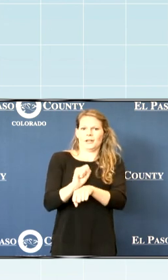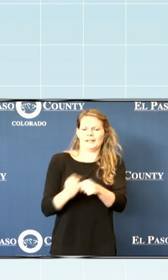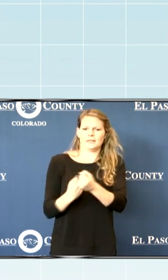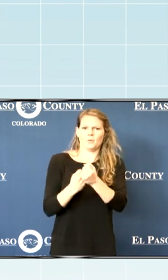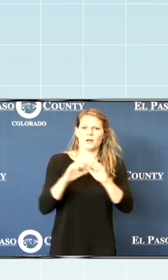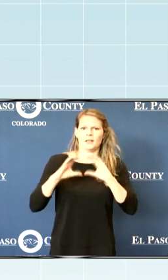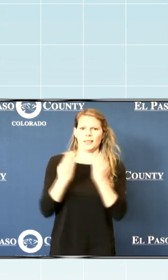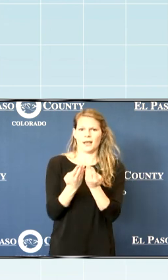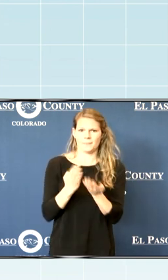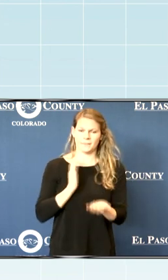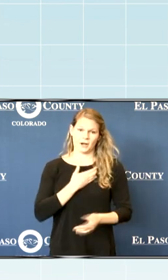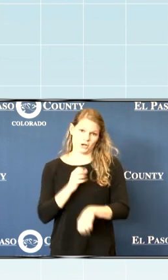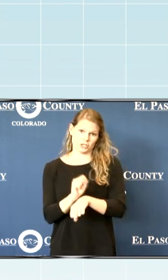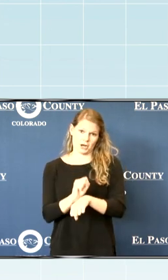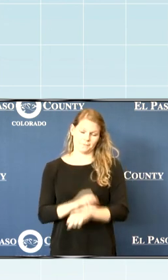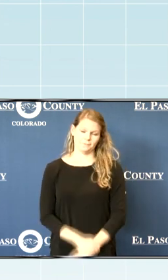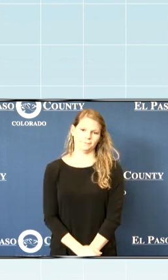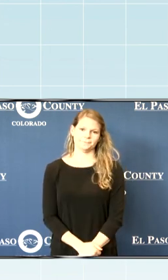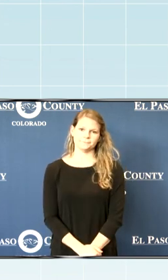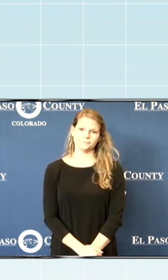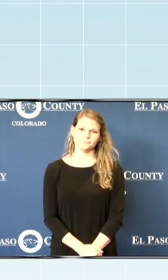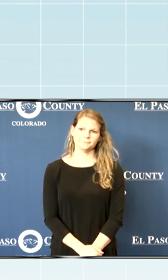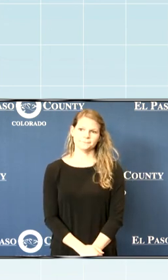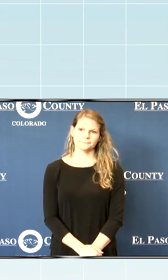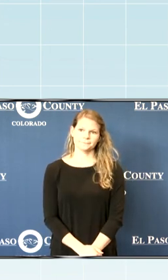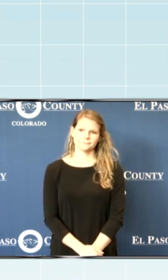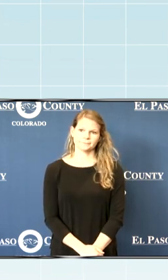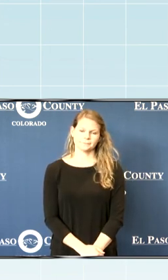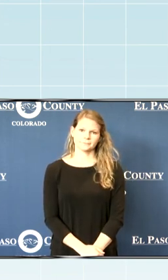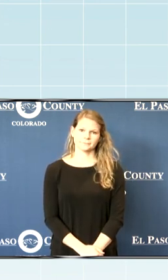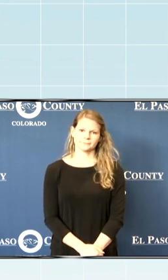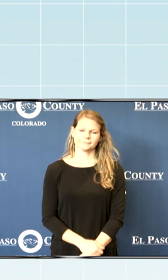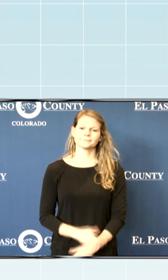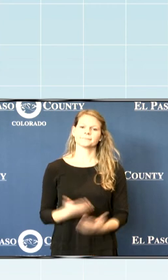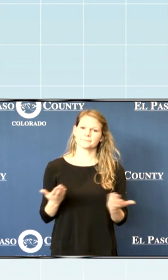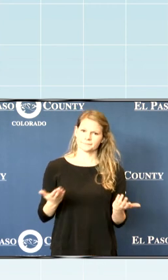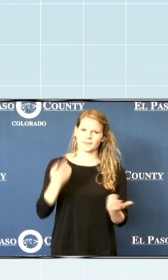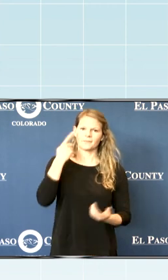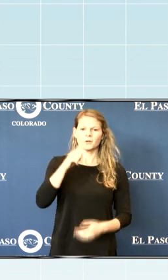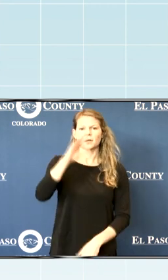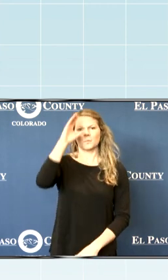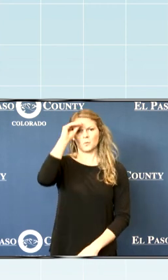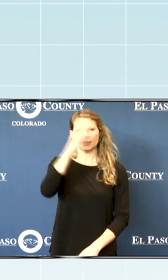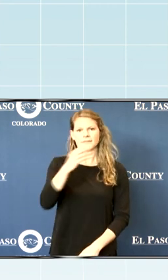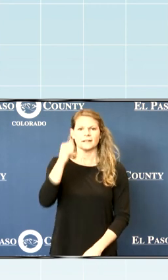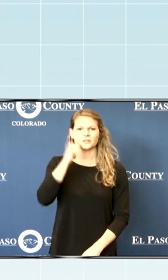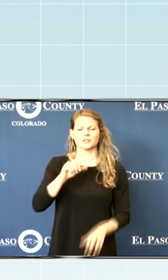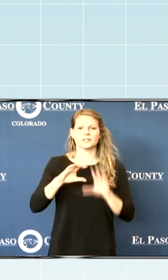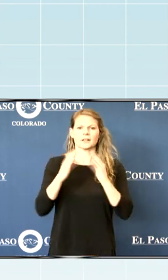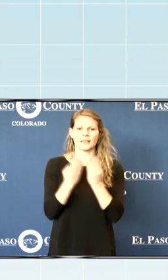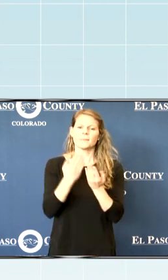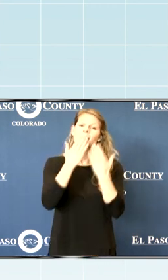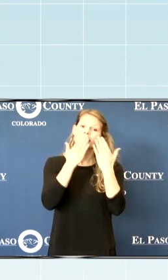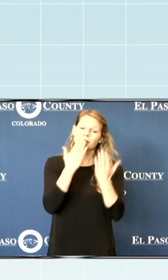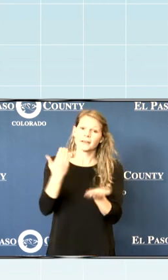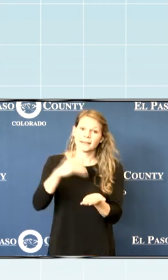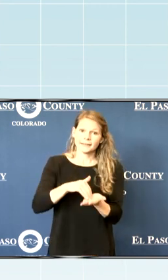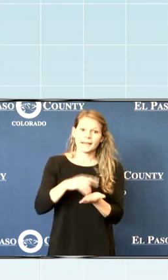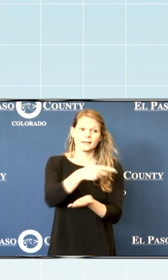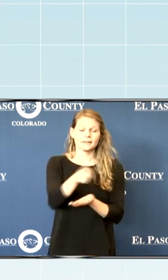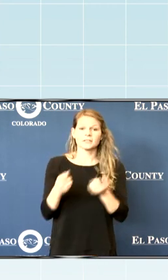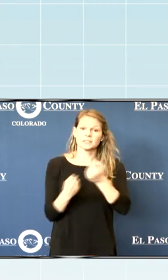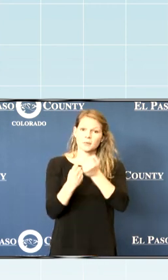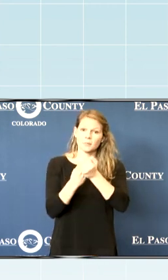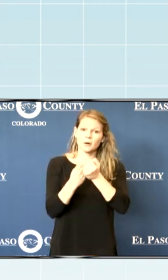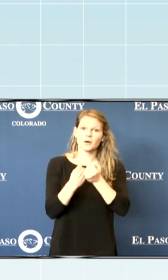the work that we do. So with regards to the Boys and Girls Club, I'd like to take this opportunity again. Thank you all for being supportive. I